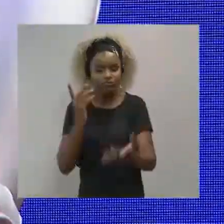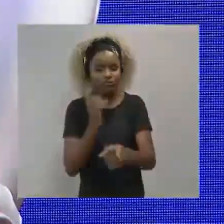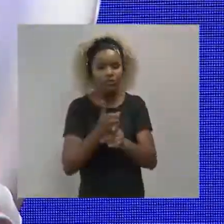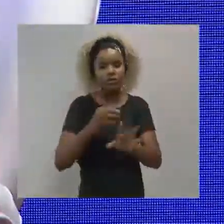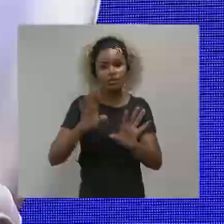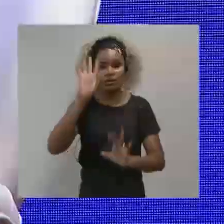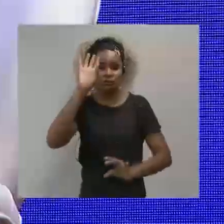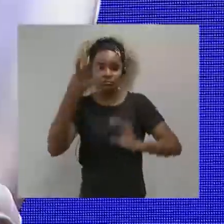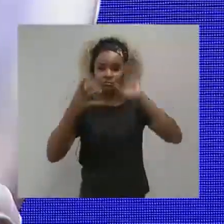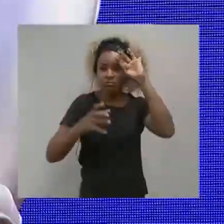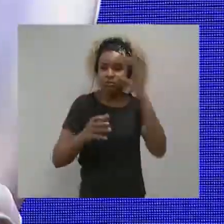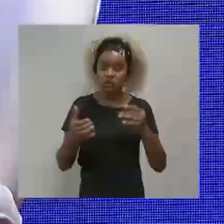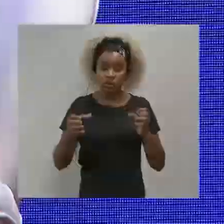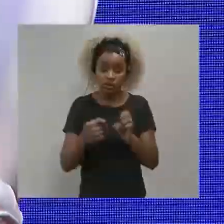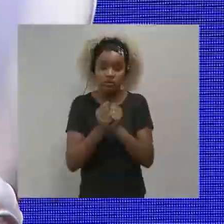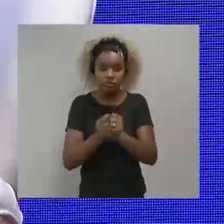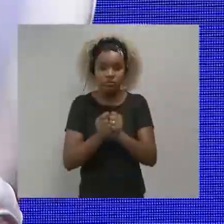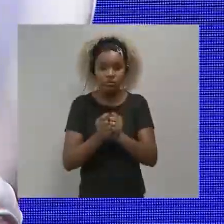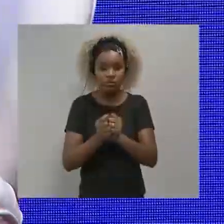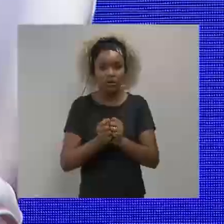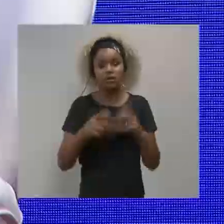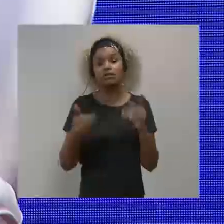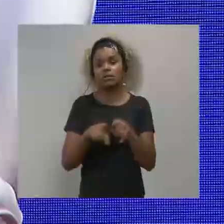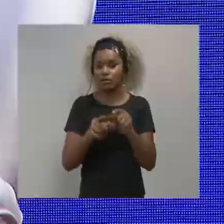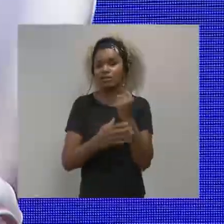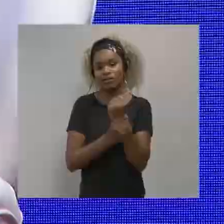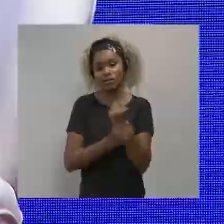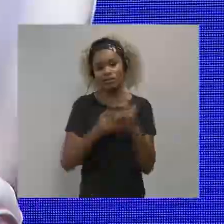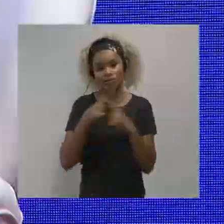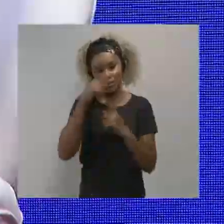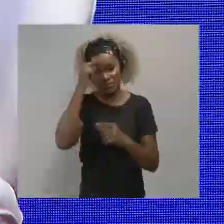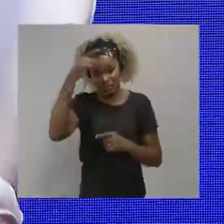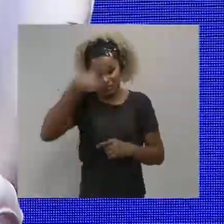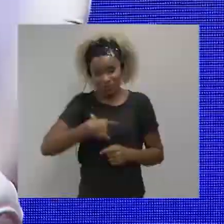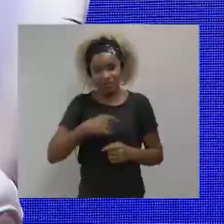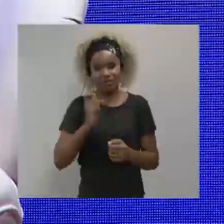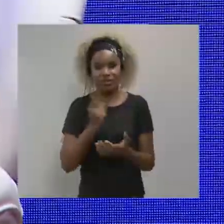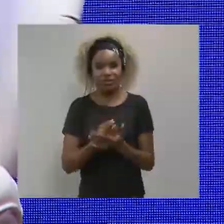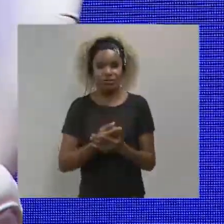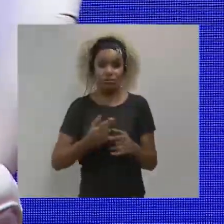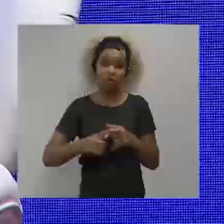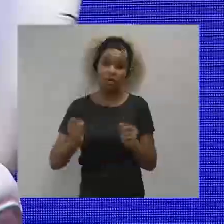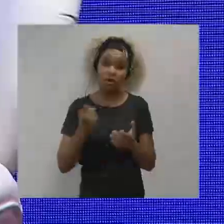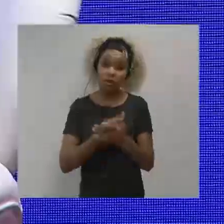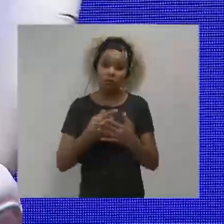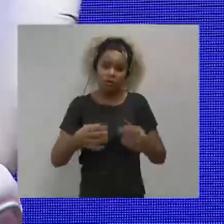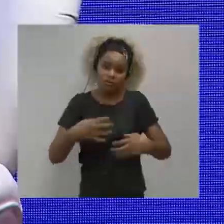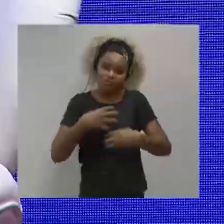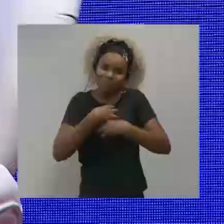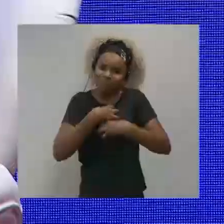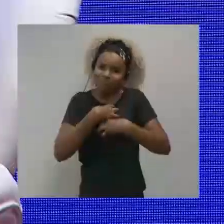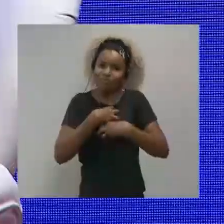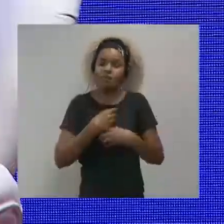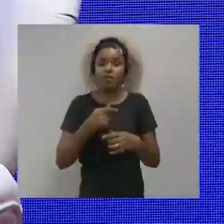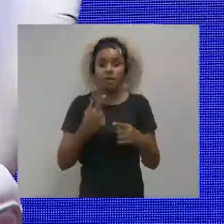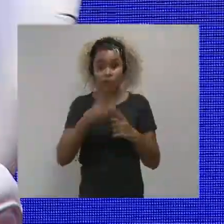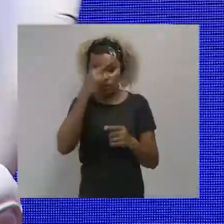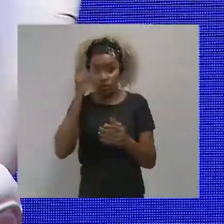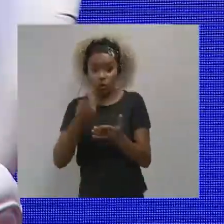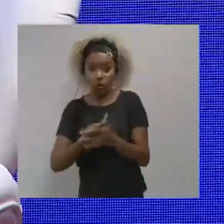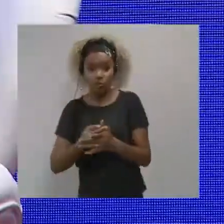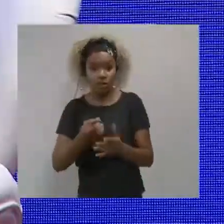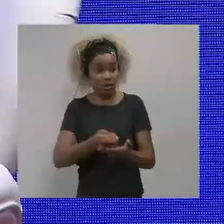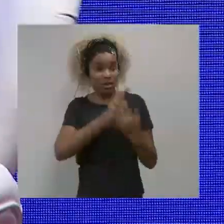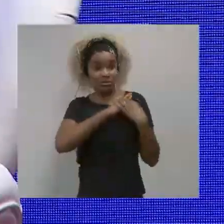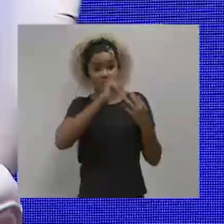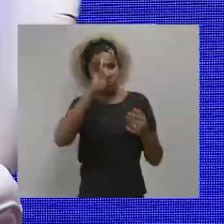put these actors together in finding compound solutions. And you have a better, you feel more confident if you are